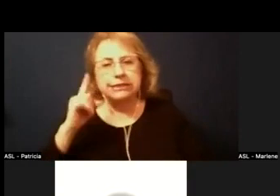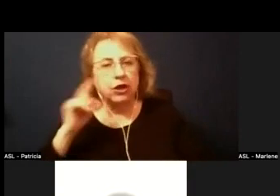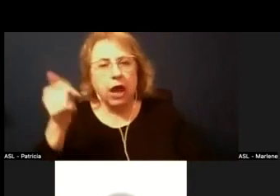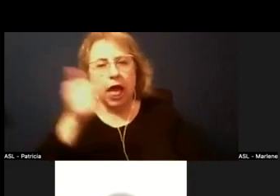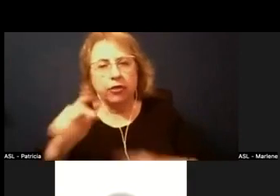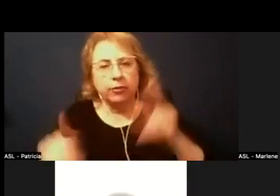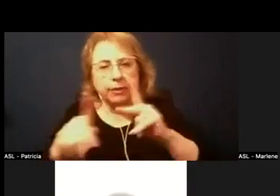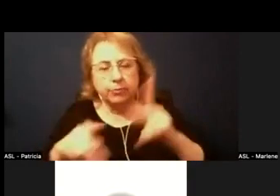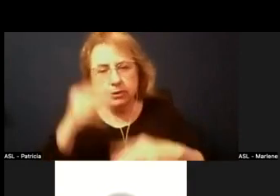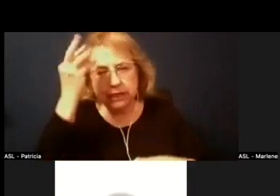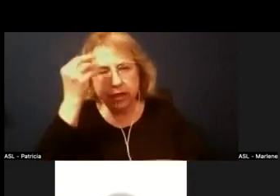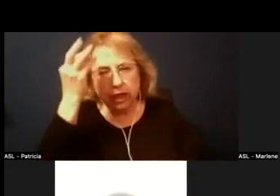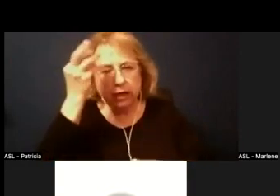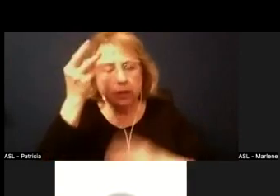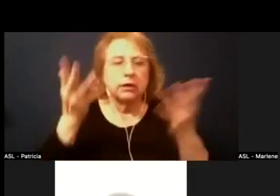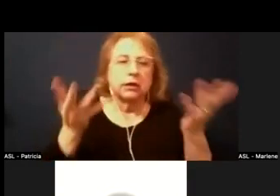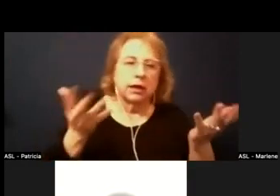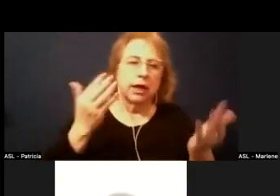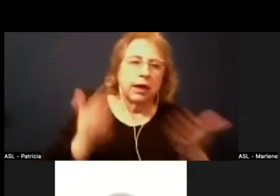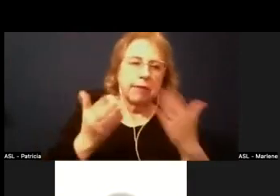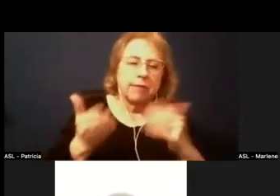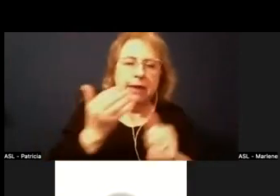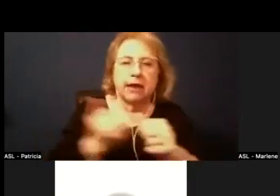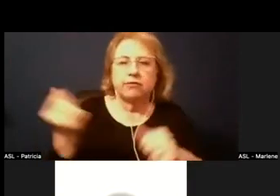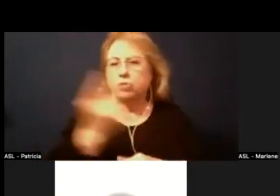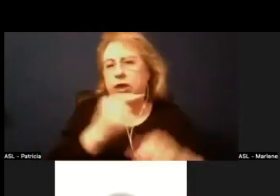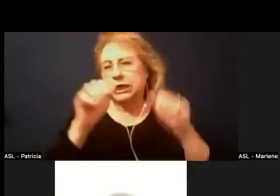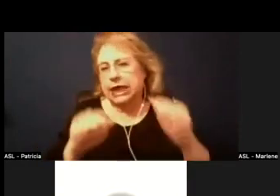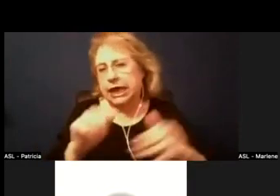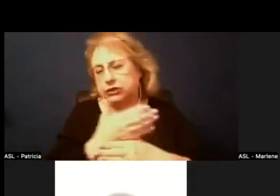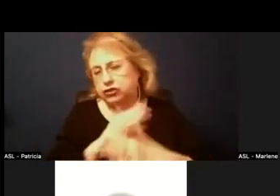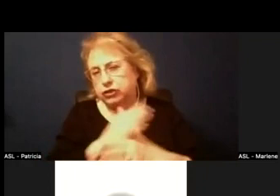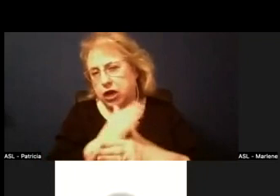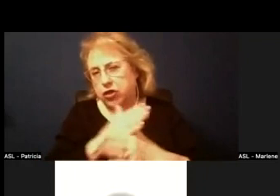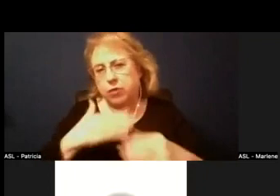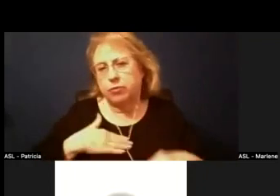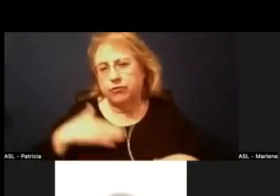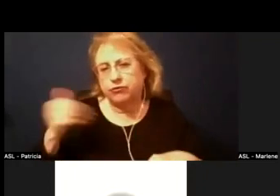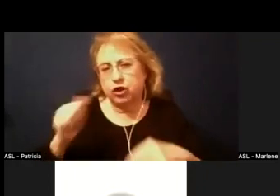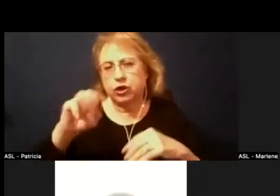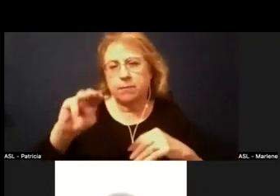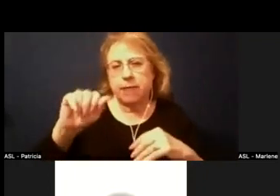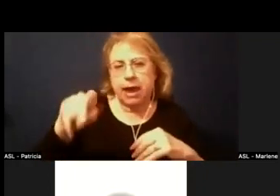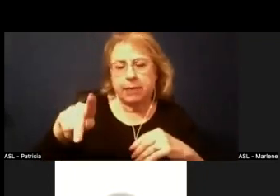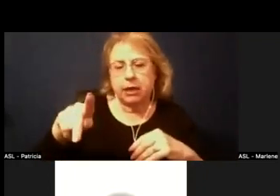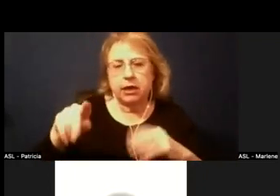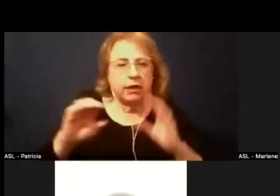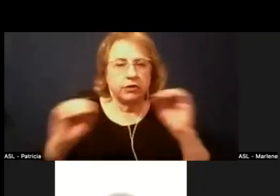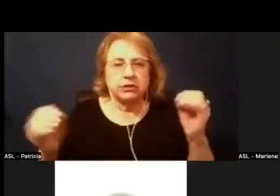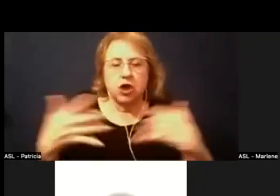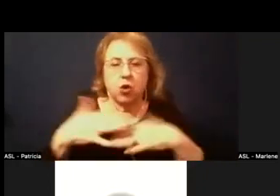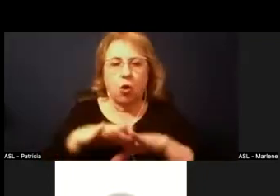then maybe we um maybe everyone can kind of share their their preferred ones and then if there's no overlap then